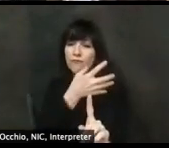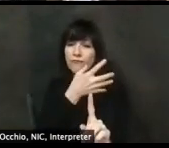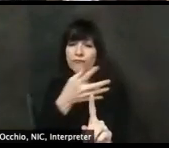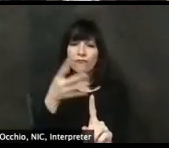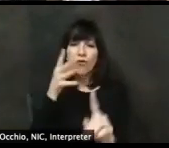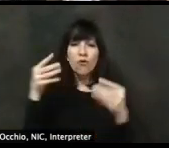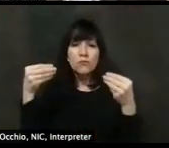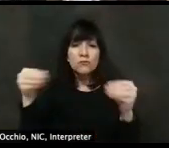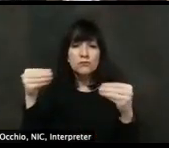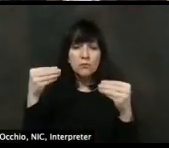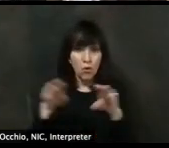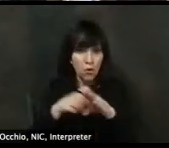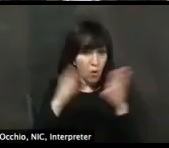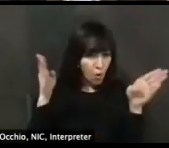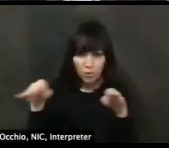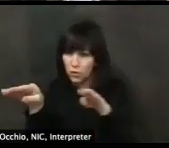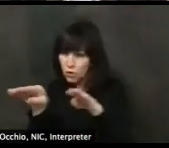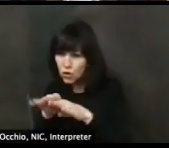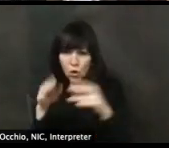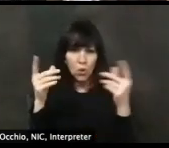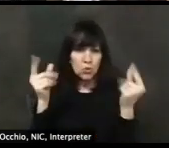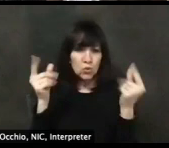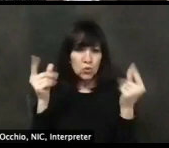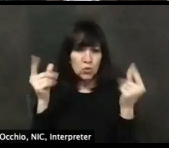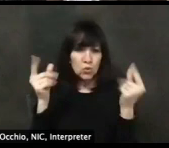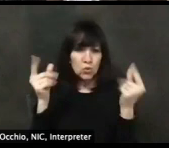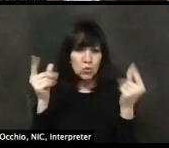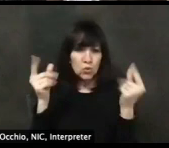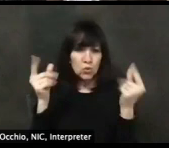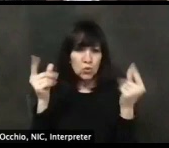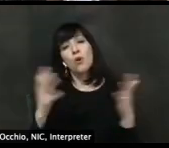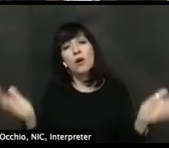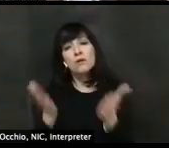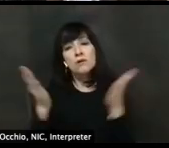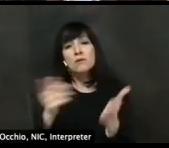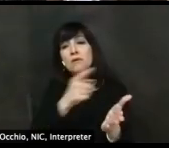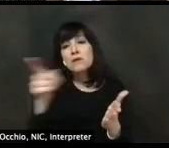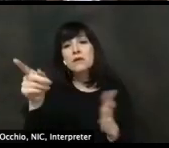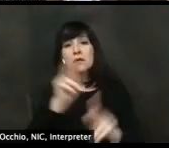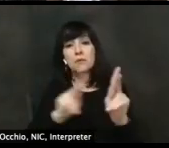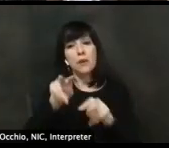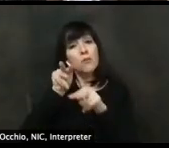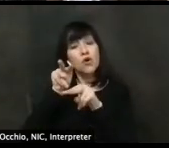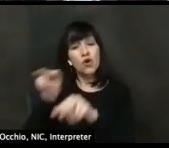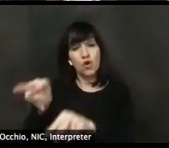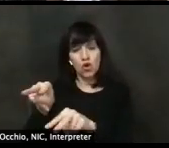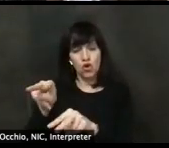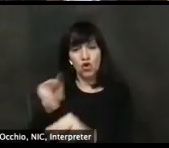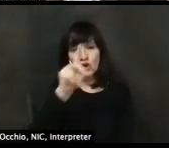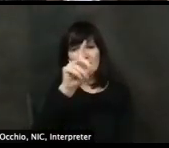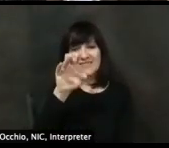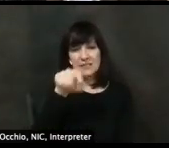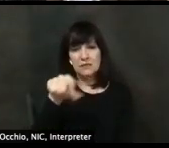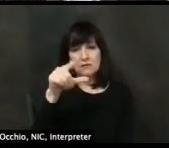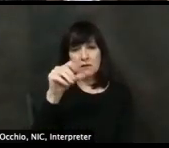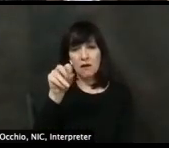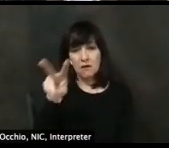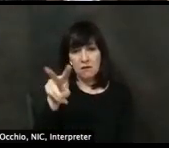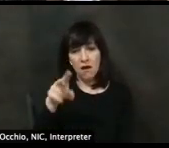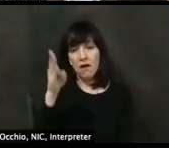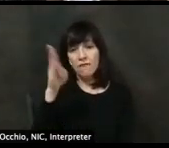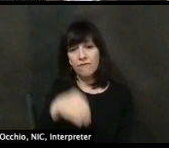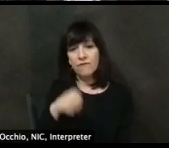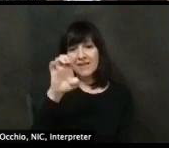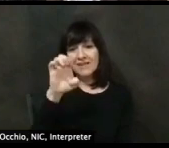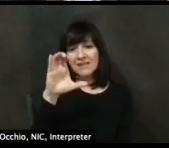de.gov slash economy for details on Delaware's, uh, reopening and recovery effort. And for the latest updates on coronavirus in Delaware,